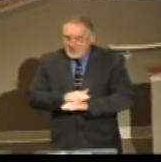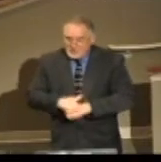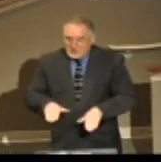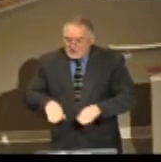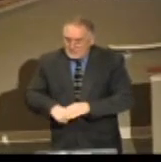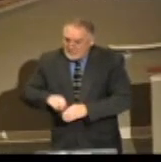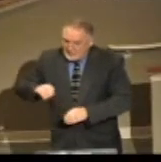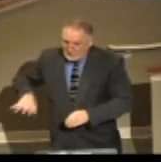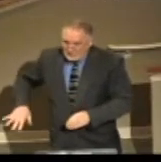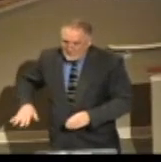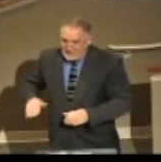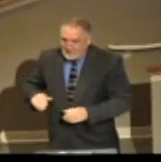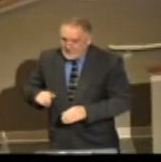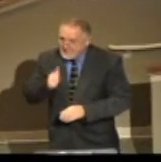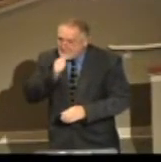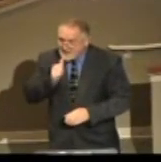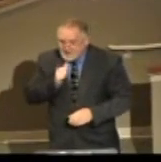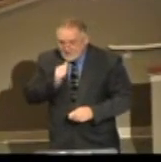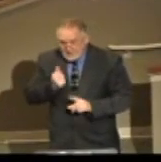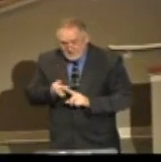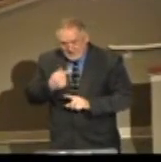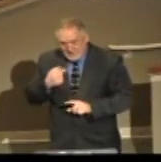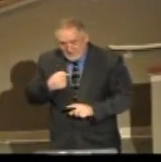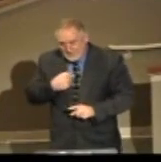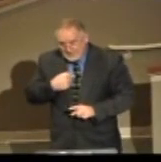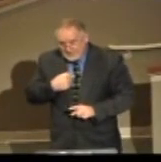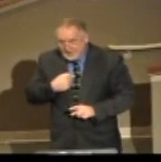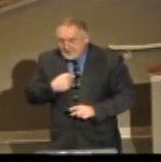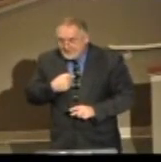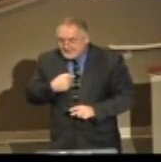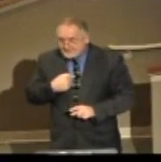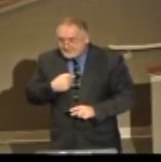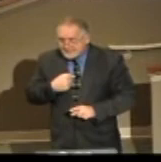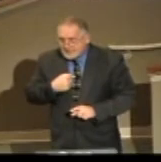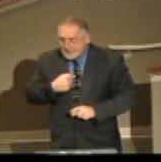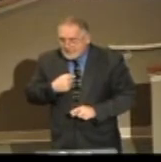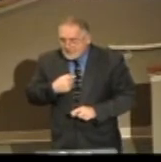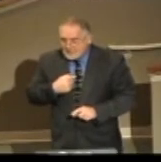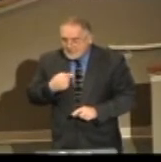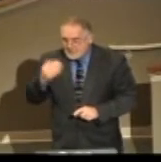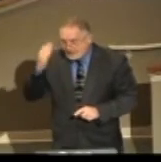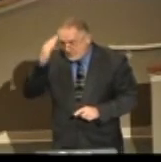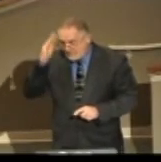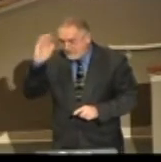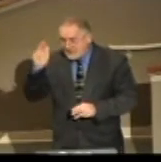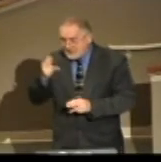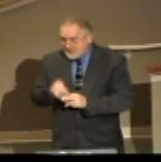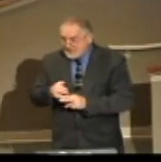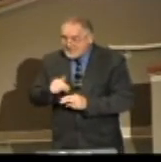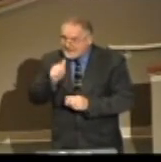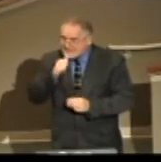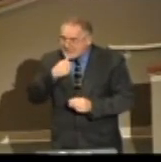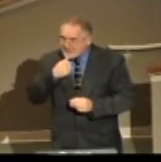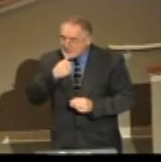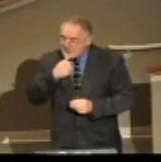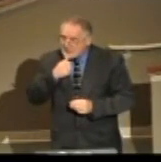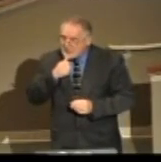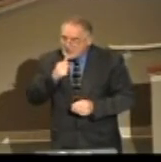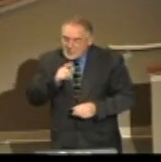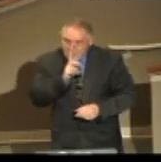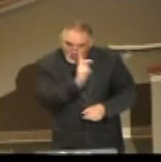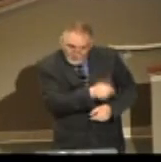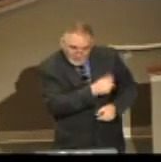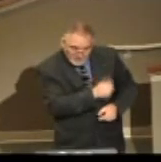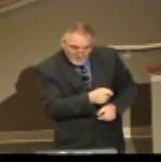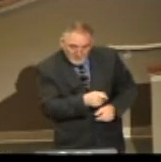thy longsuffering. Hold, knowing that for thy sake I have suffered rebuke. Thy words were